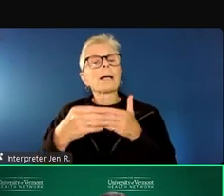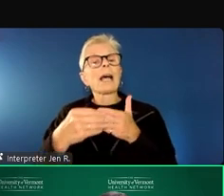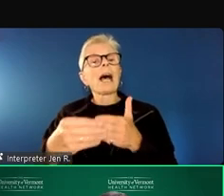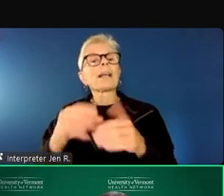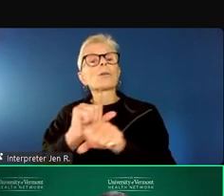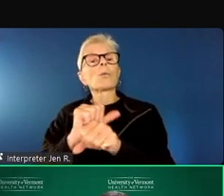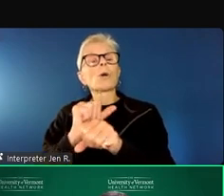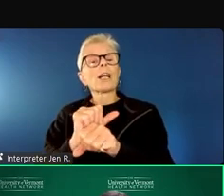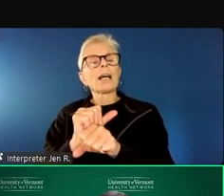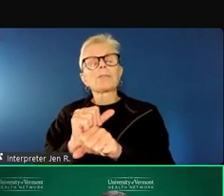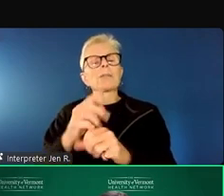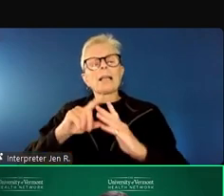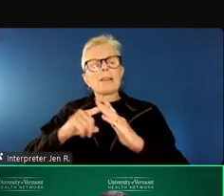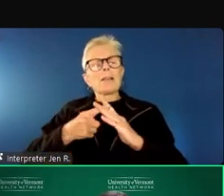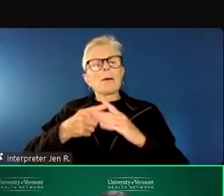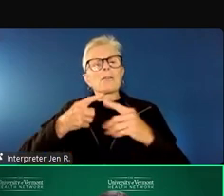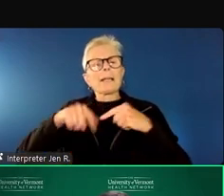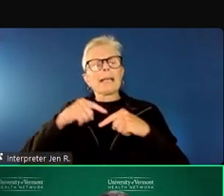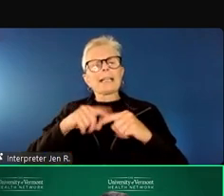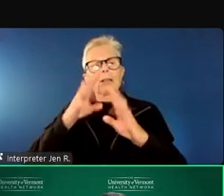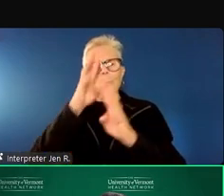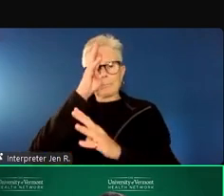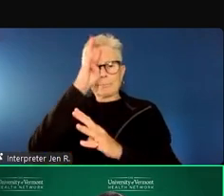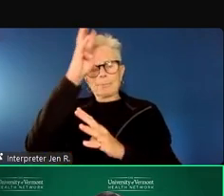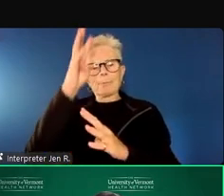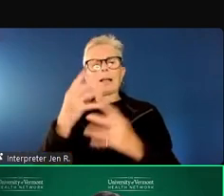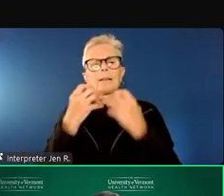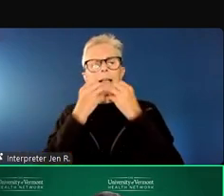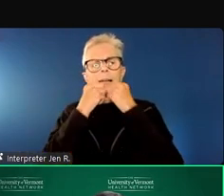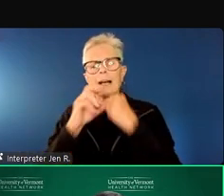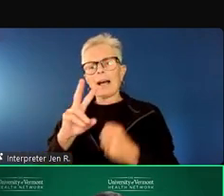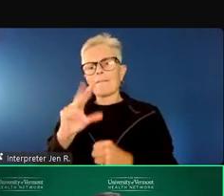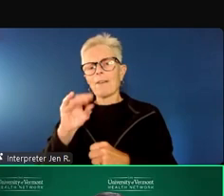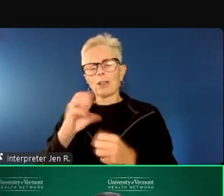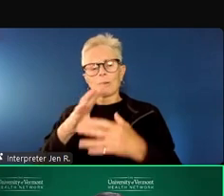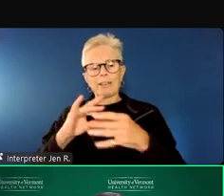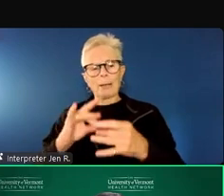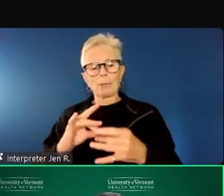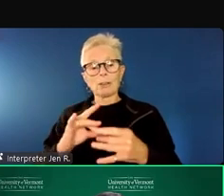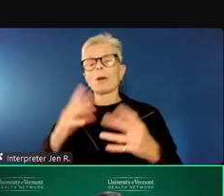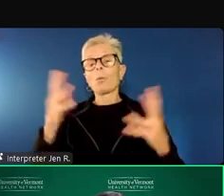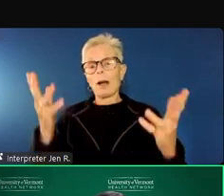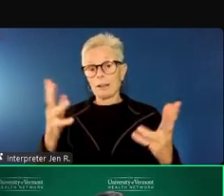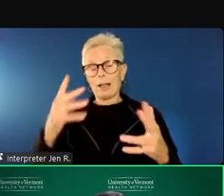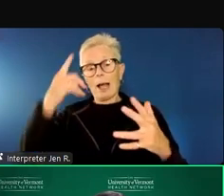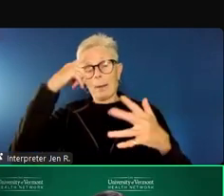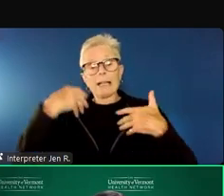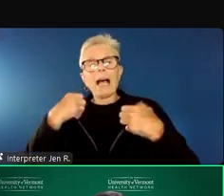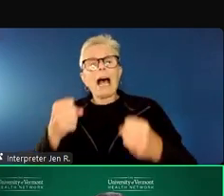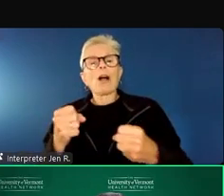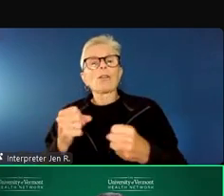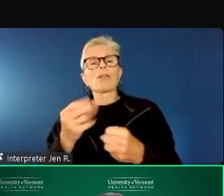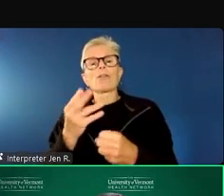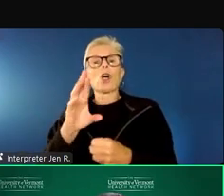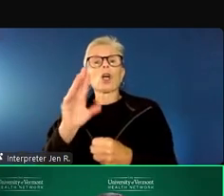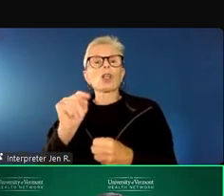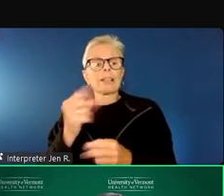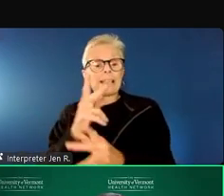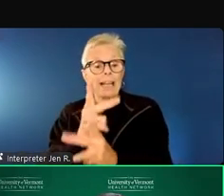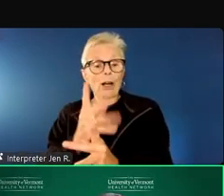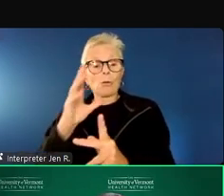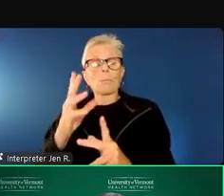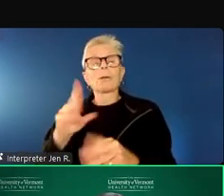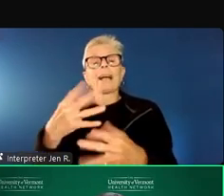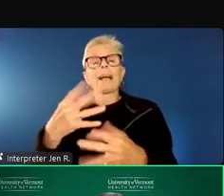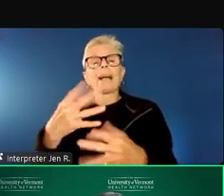we developed a value statement, which I'll read to you. The mental health urgent care will provide accessible, timely,